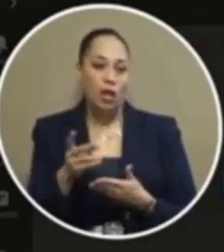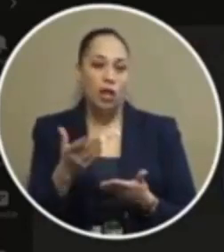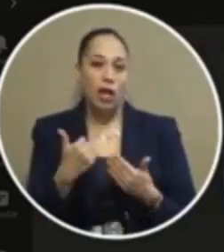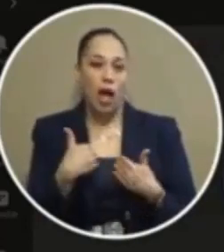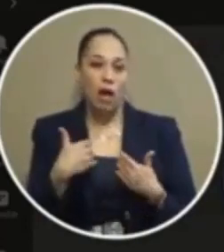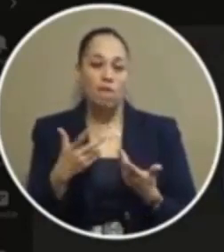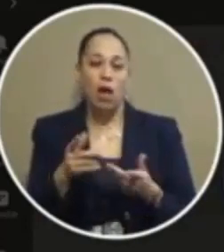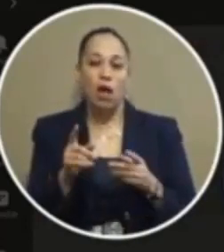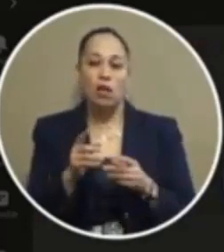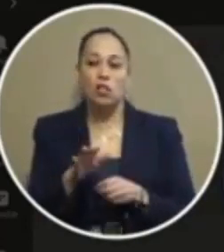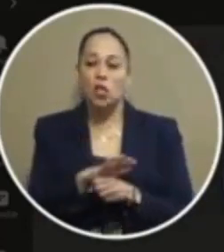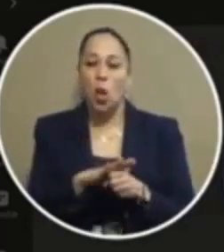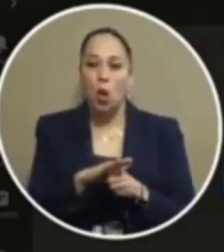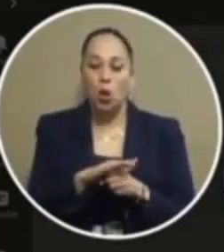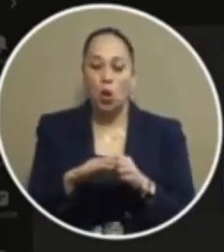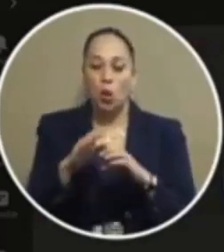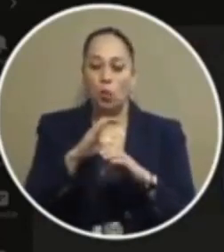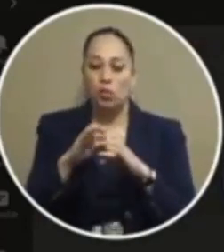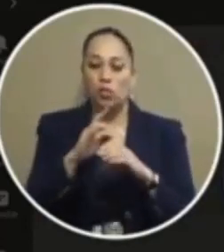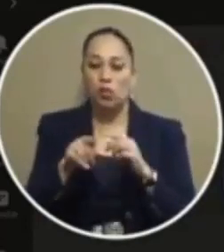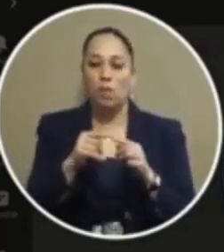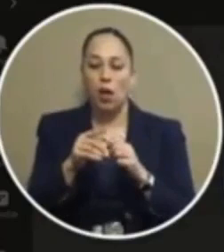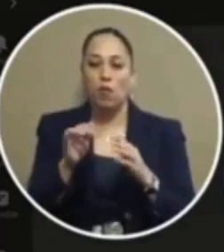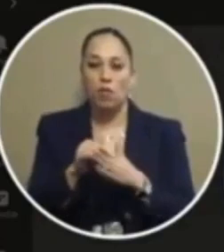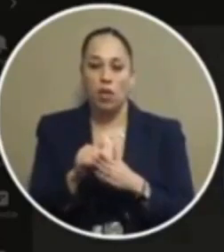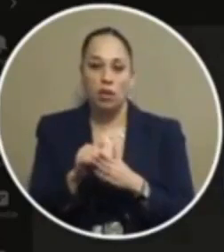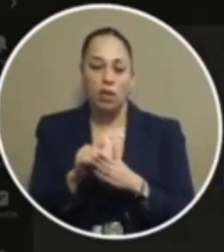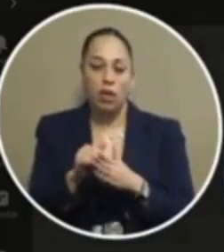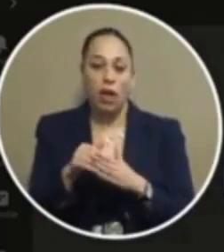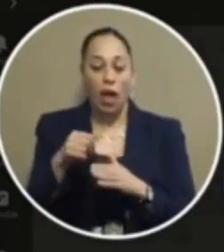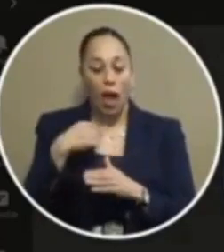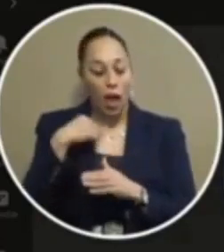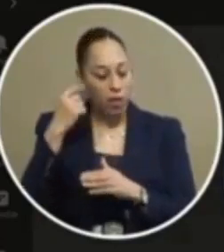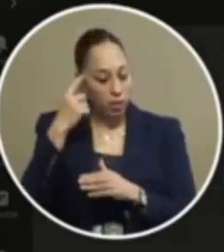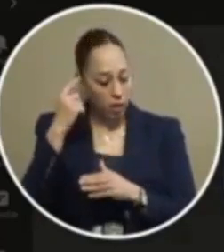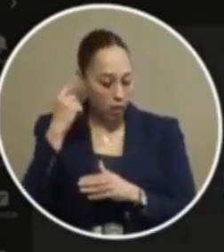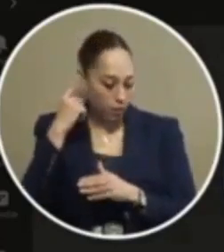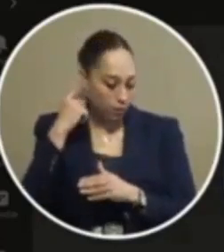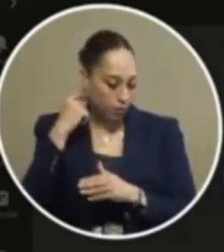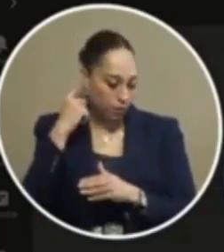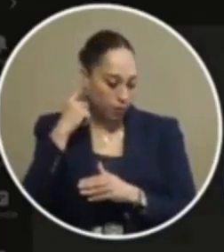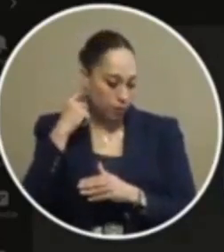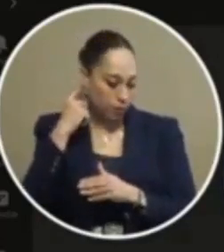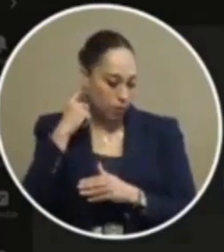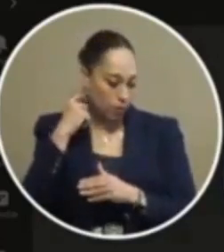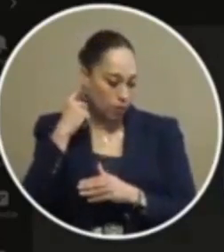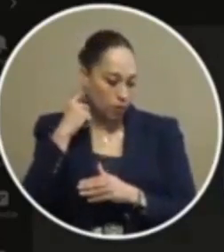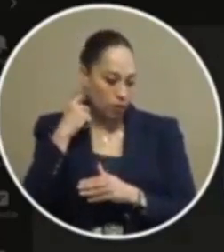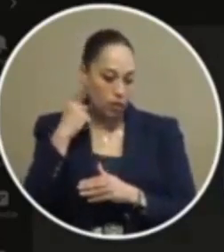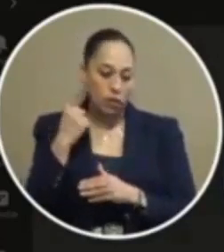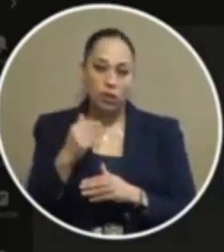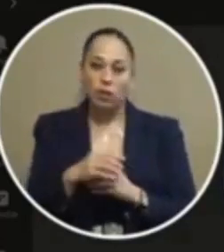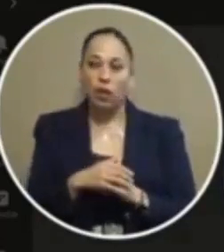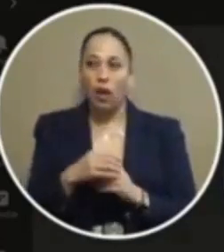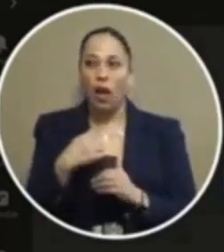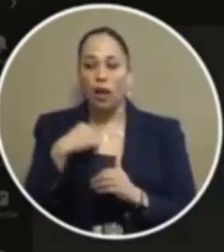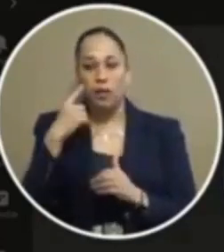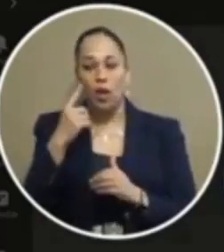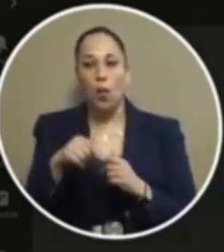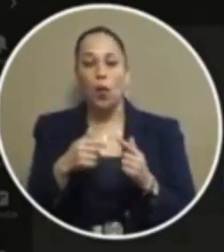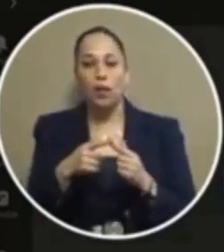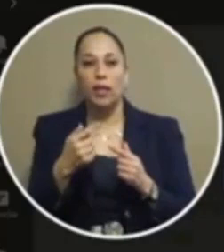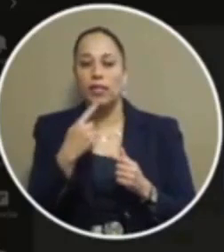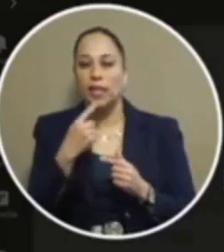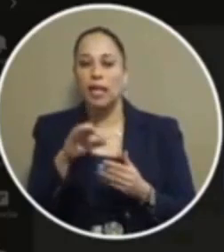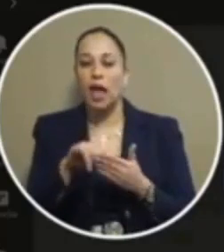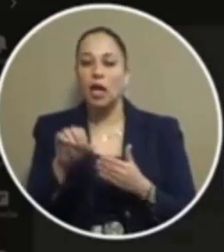conversations about uh about this uh you know i i think that you know you know i think that when they go ask